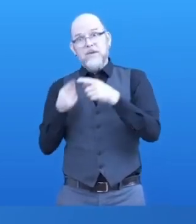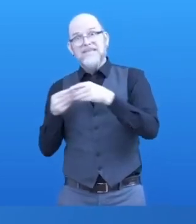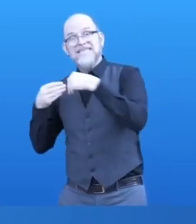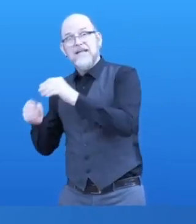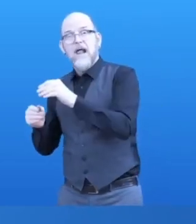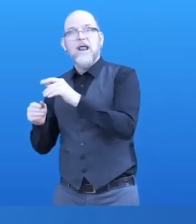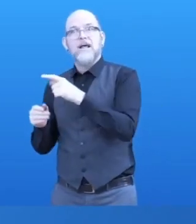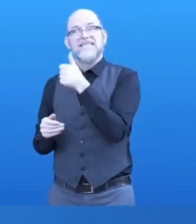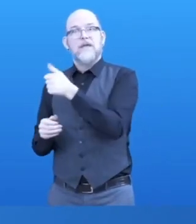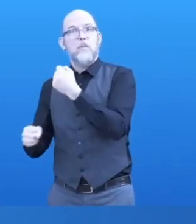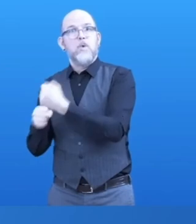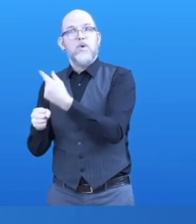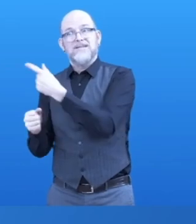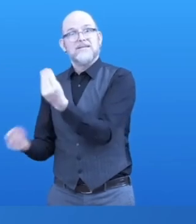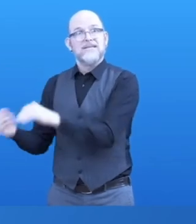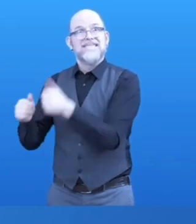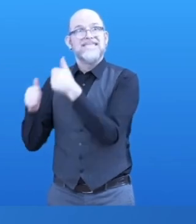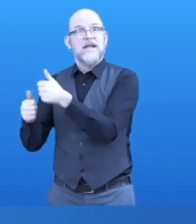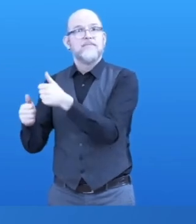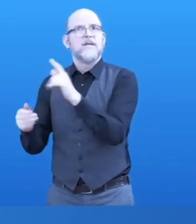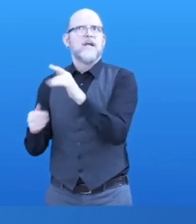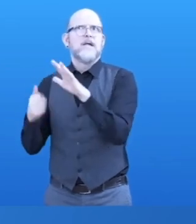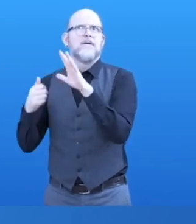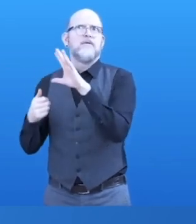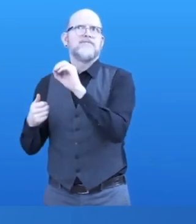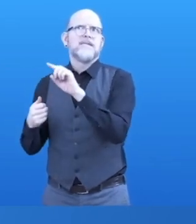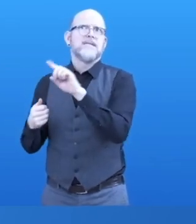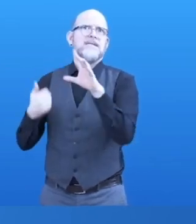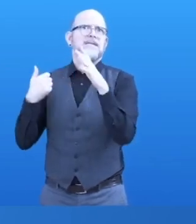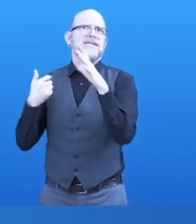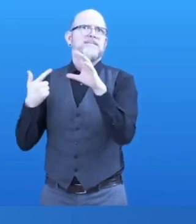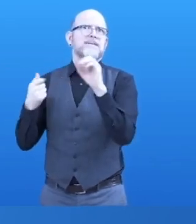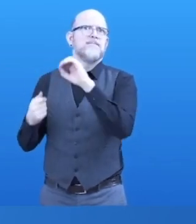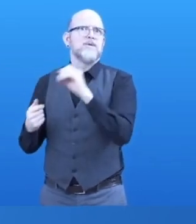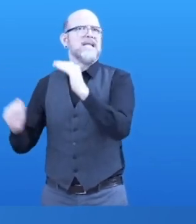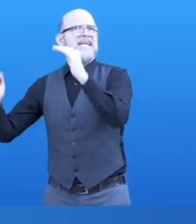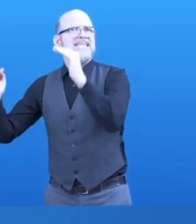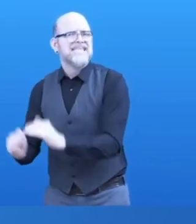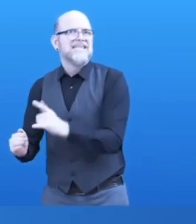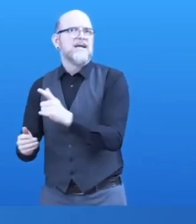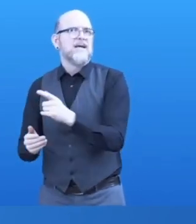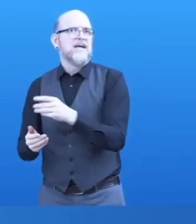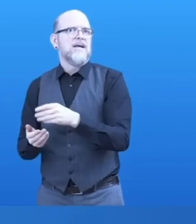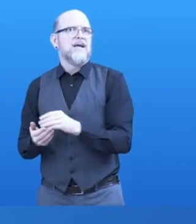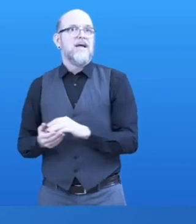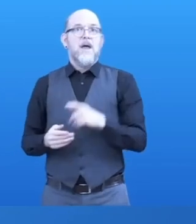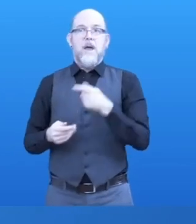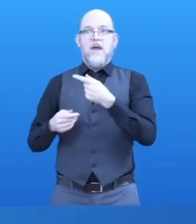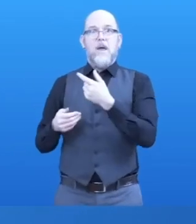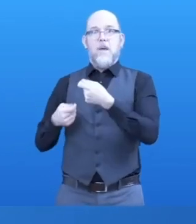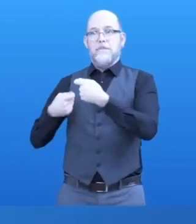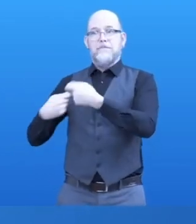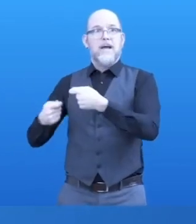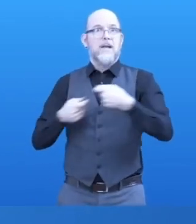70%. Further, we plan to divide our market into two areas, the high-income countries and the low-income countries.